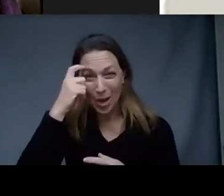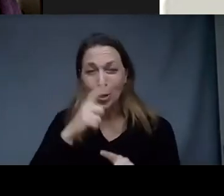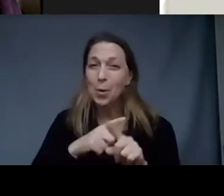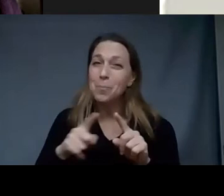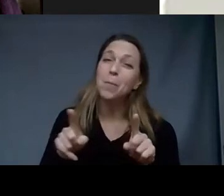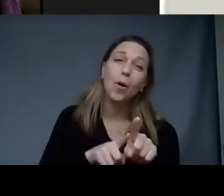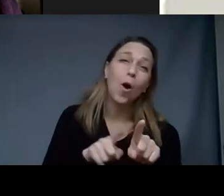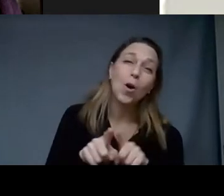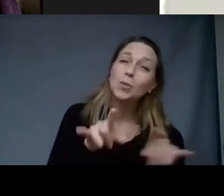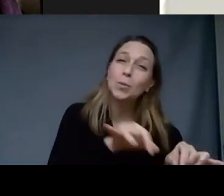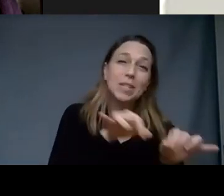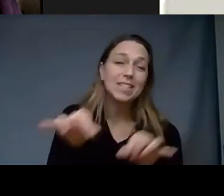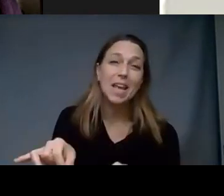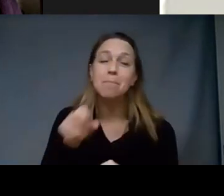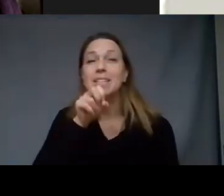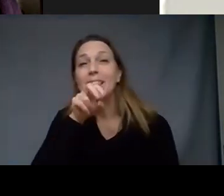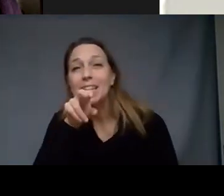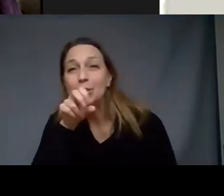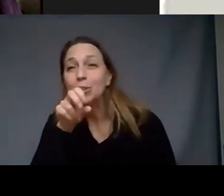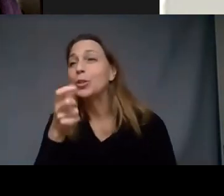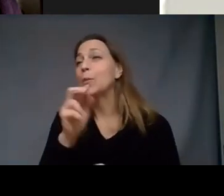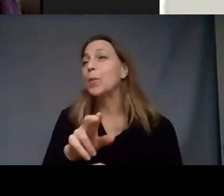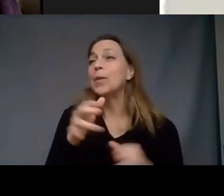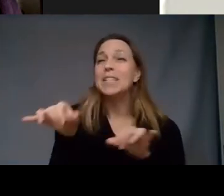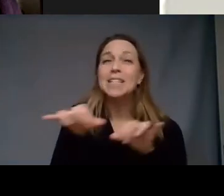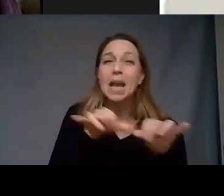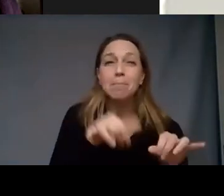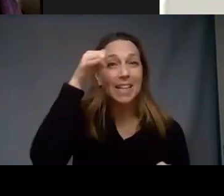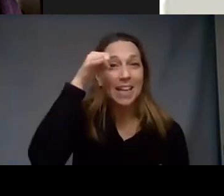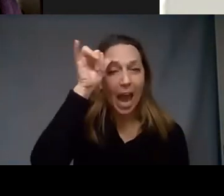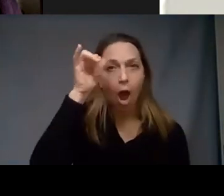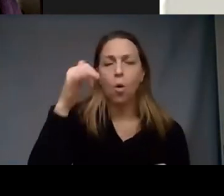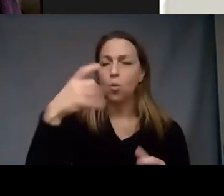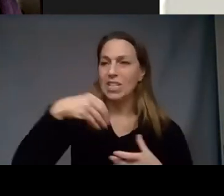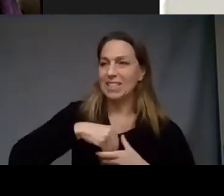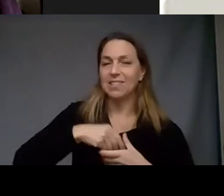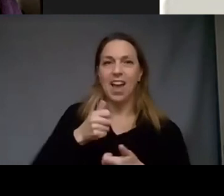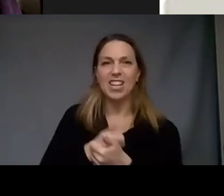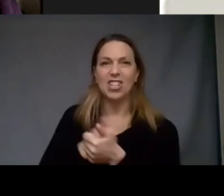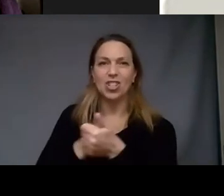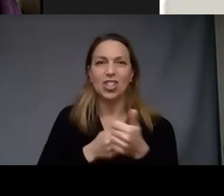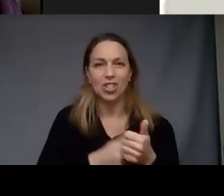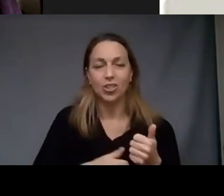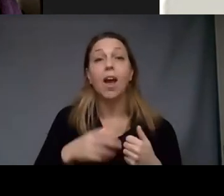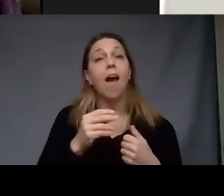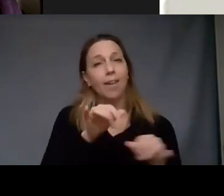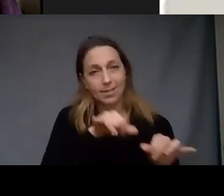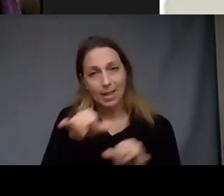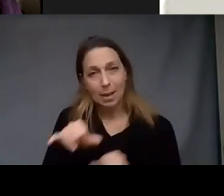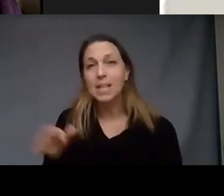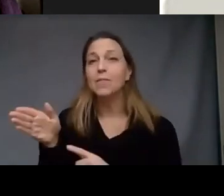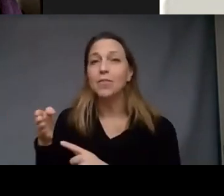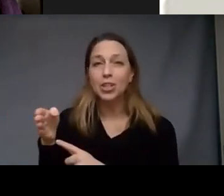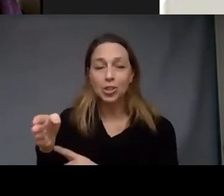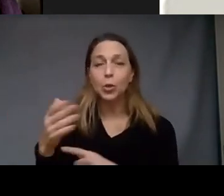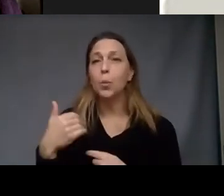the lizards and we're also like the cow we have an animal nature and the fish we're like the fish we